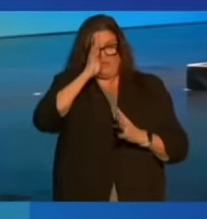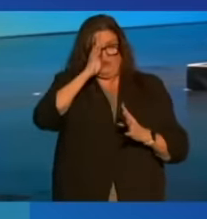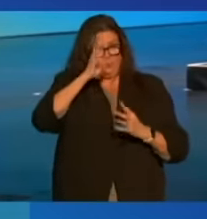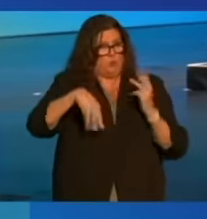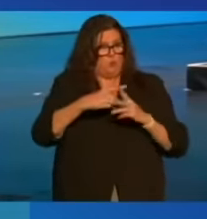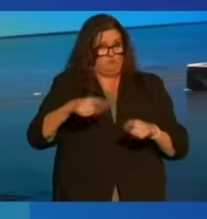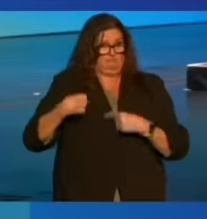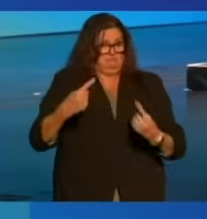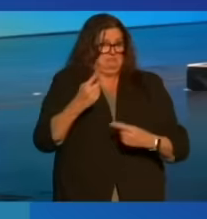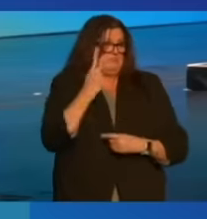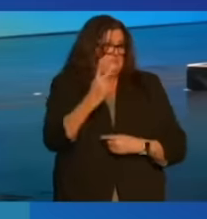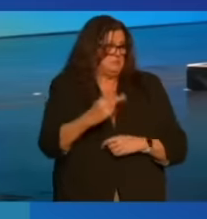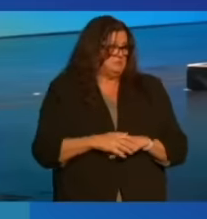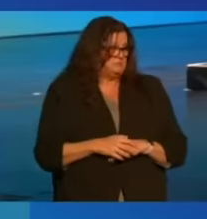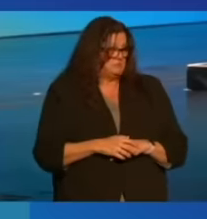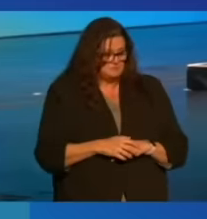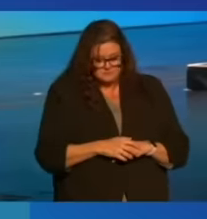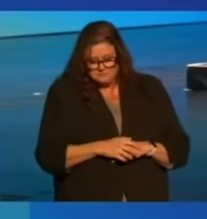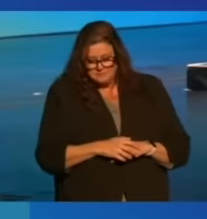has ever seen.